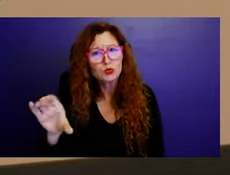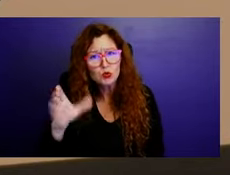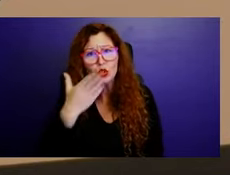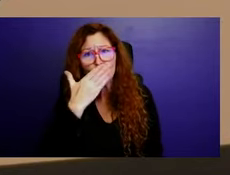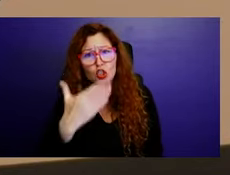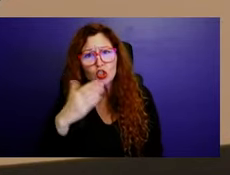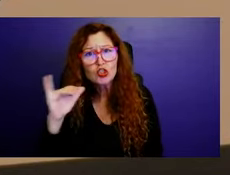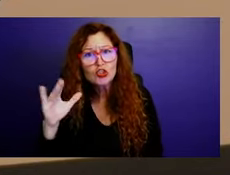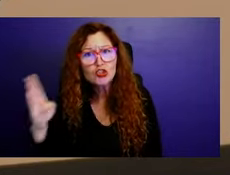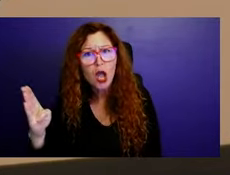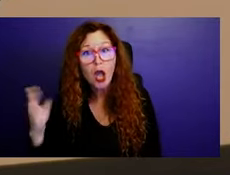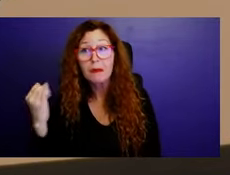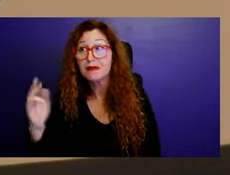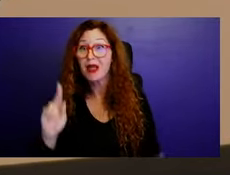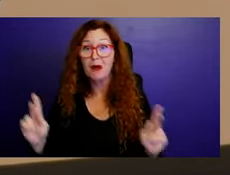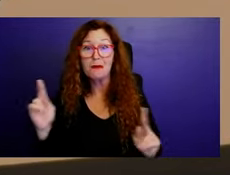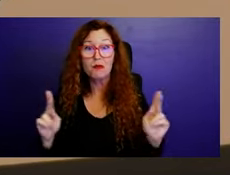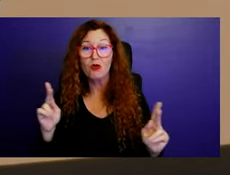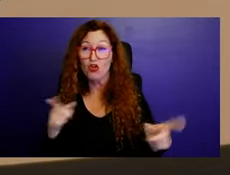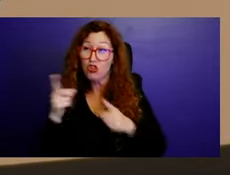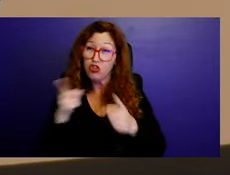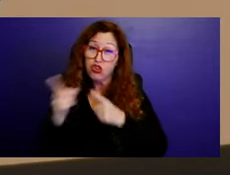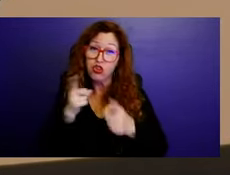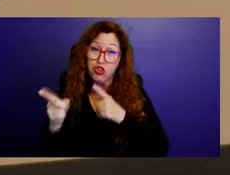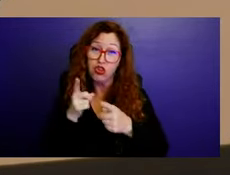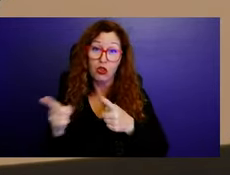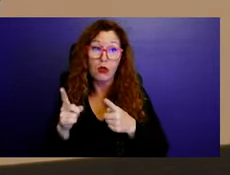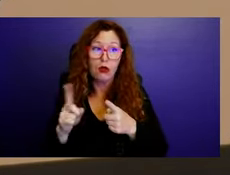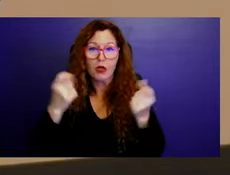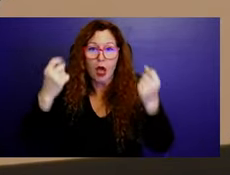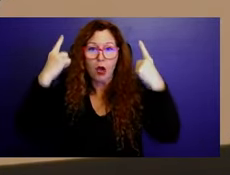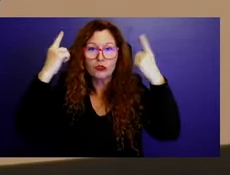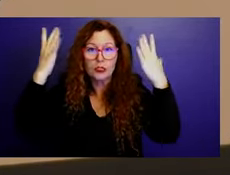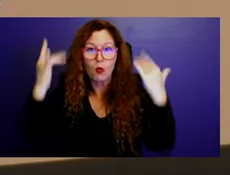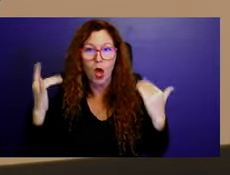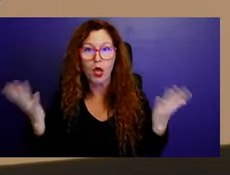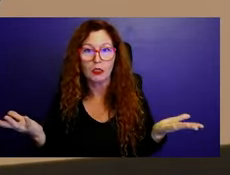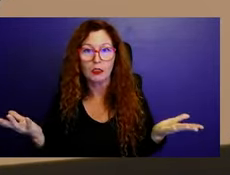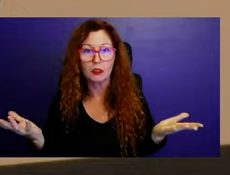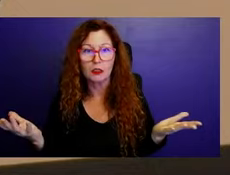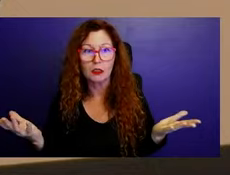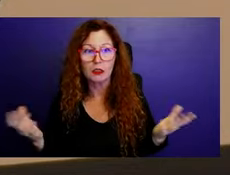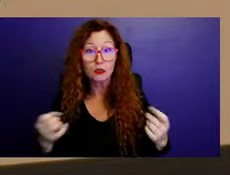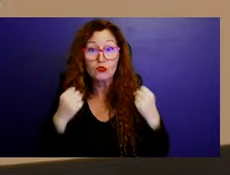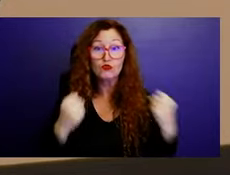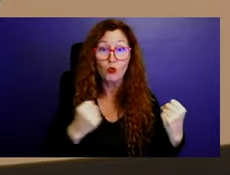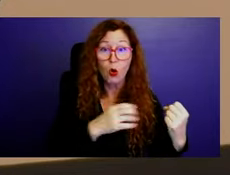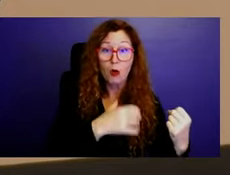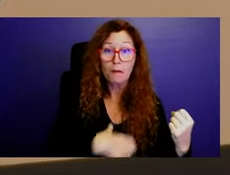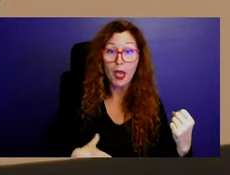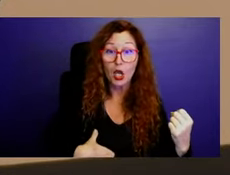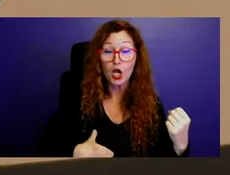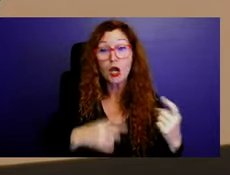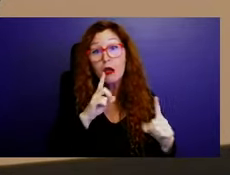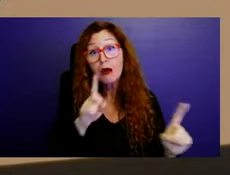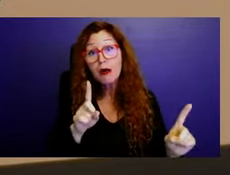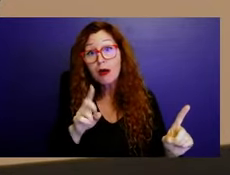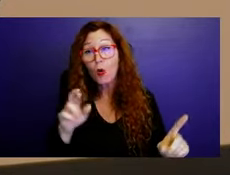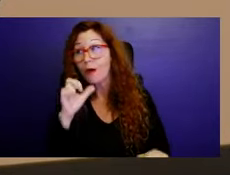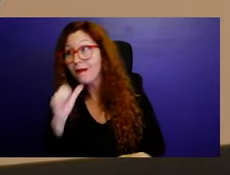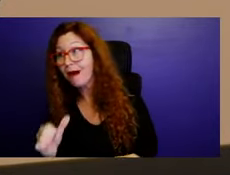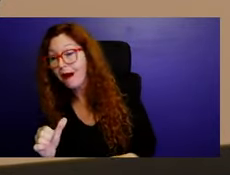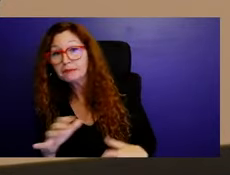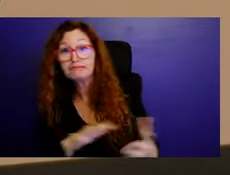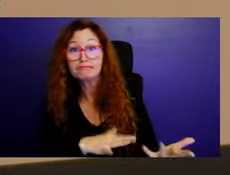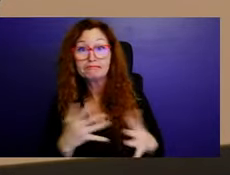jumping him. don't even know over what. Strong mayor, not strong mayor. Now, this is friendly competition. I am running for